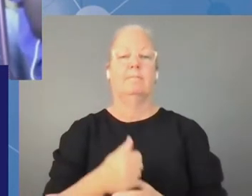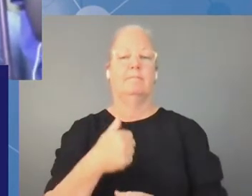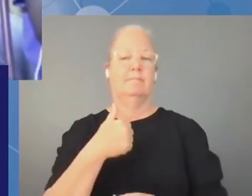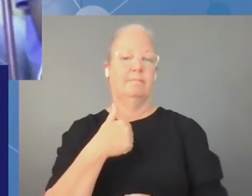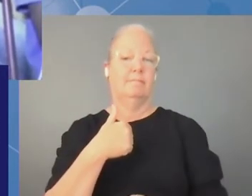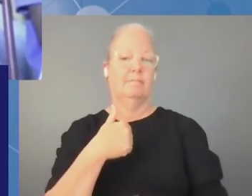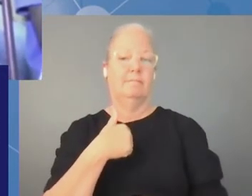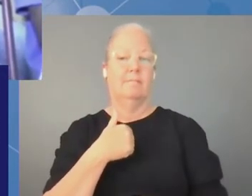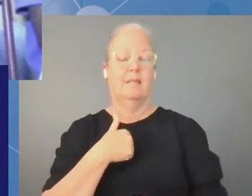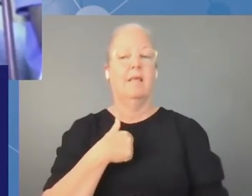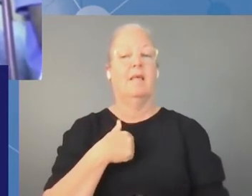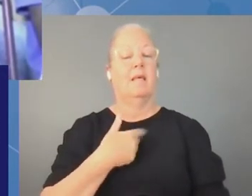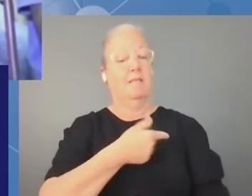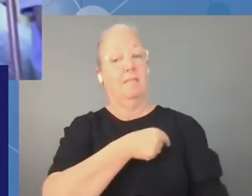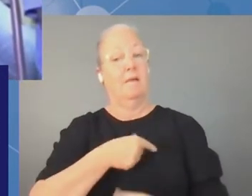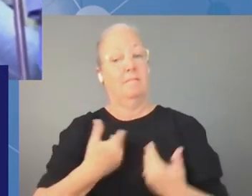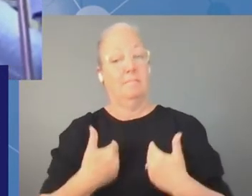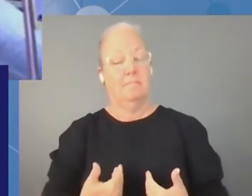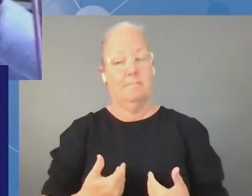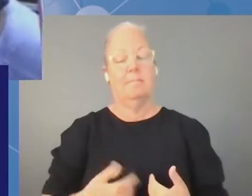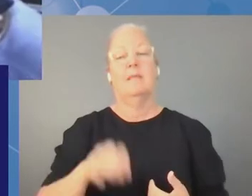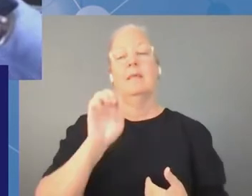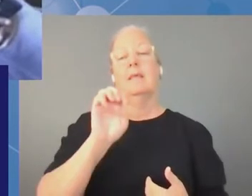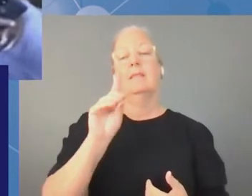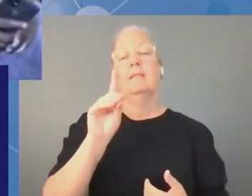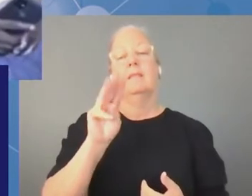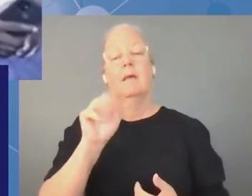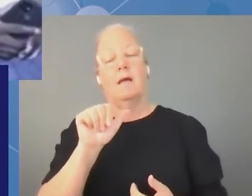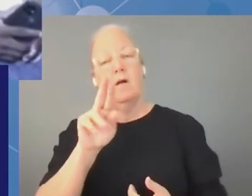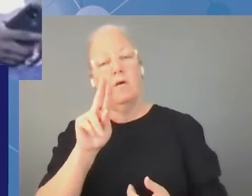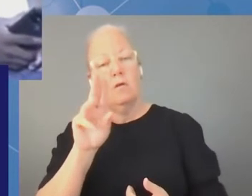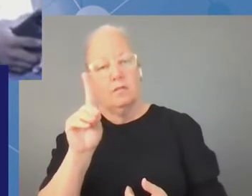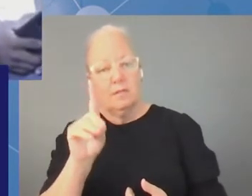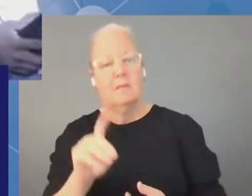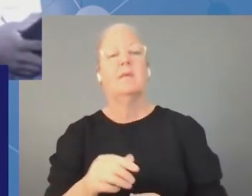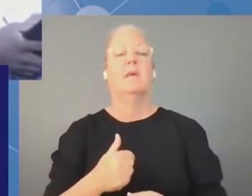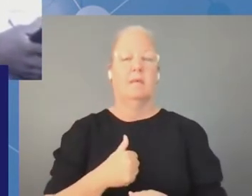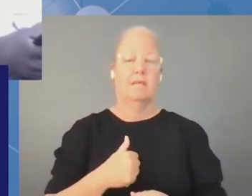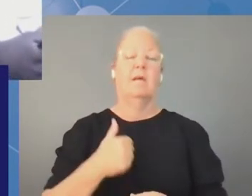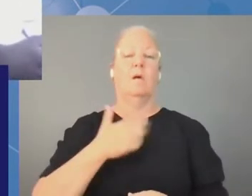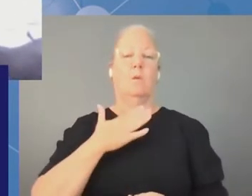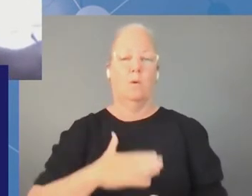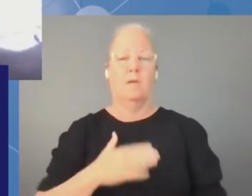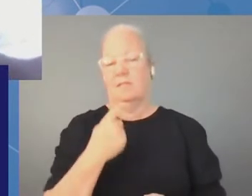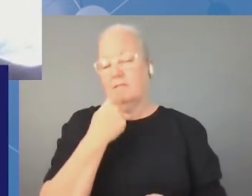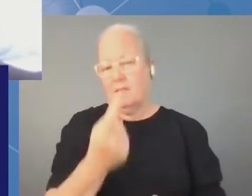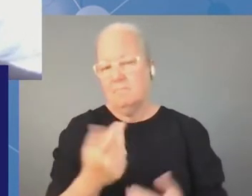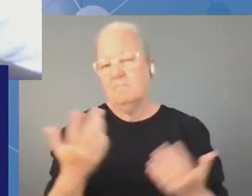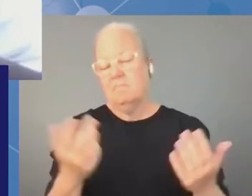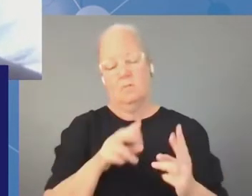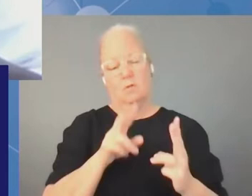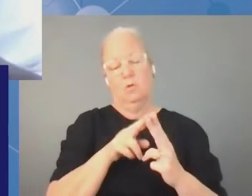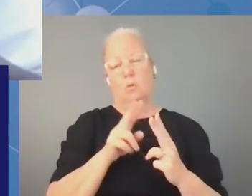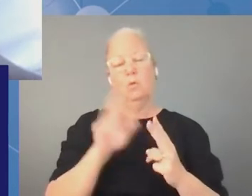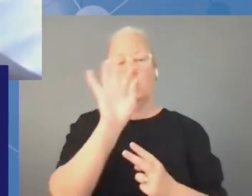Technology University. I have some few questions here. How fast will our connectivity catch up if the